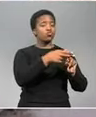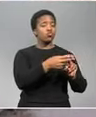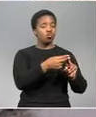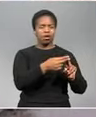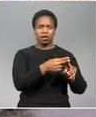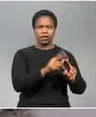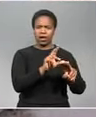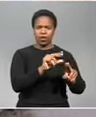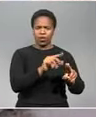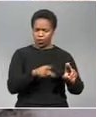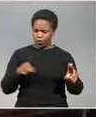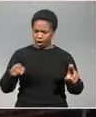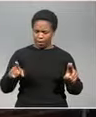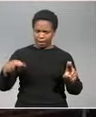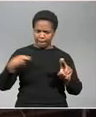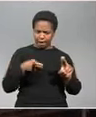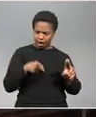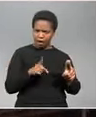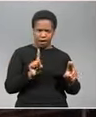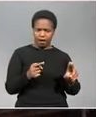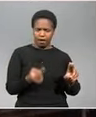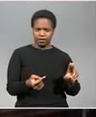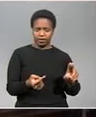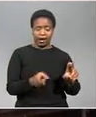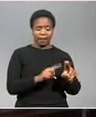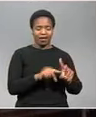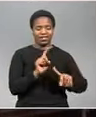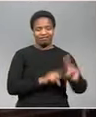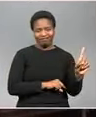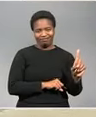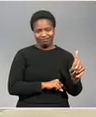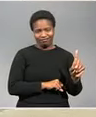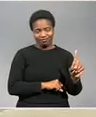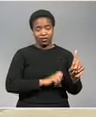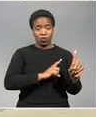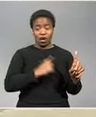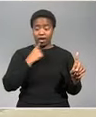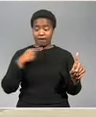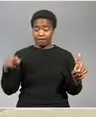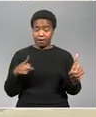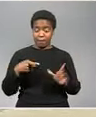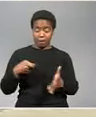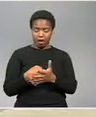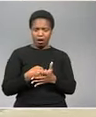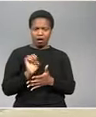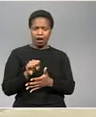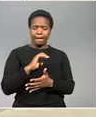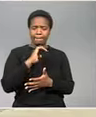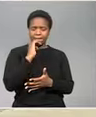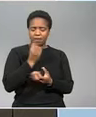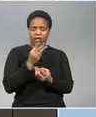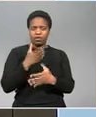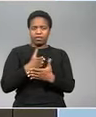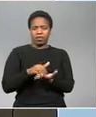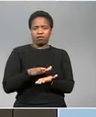tribunal to appeal the decision that had been approved by the competition commission saying that if the sale goes through thousands of jobs are going to